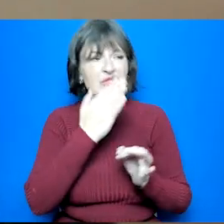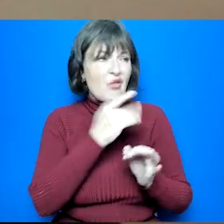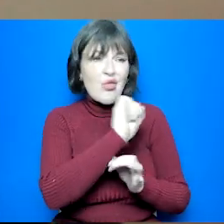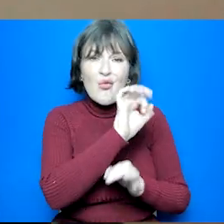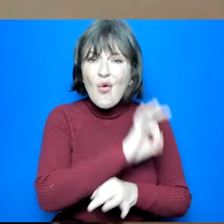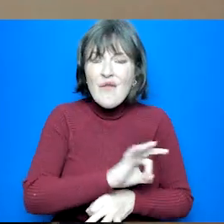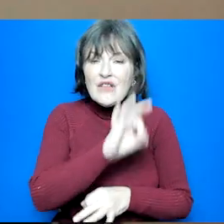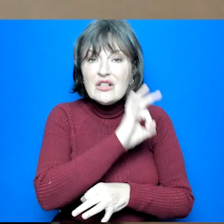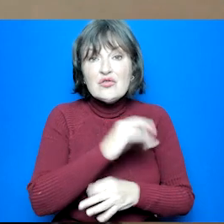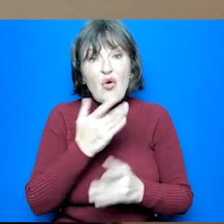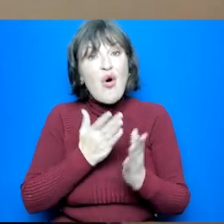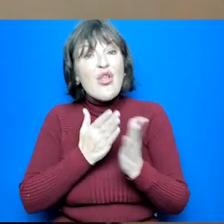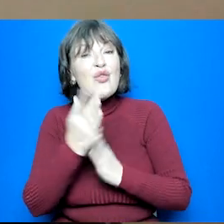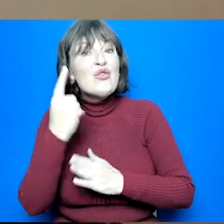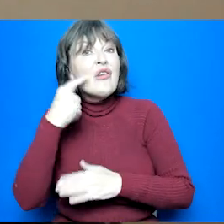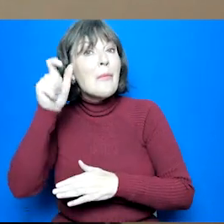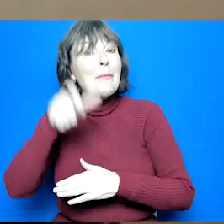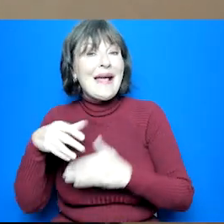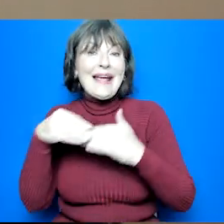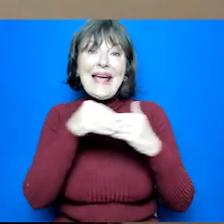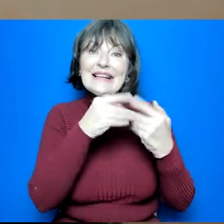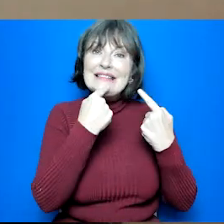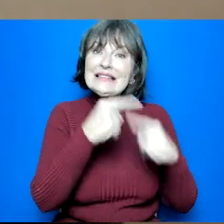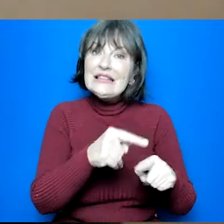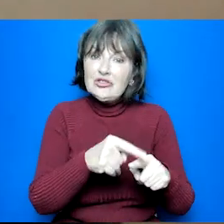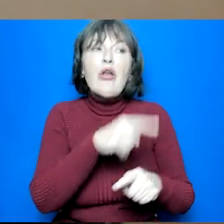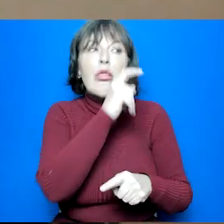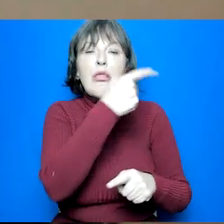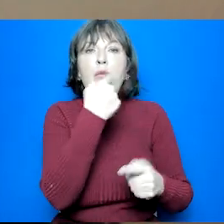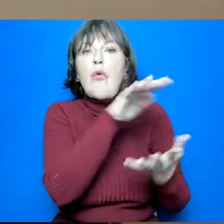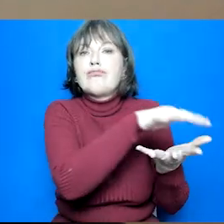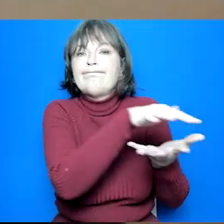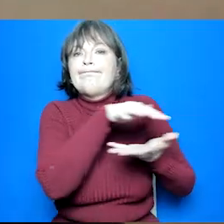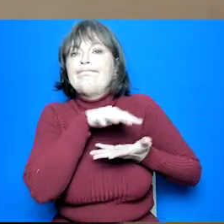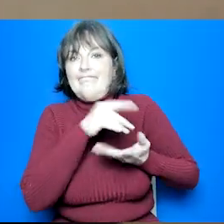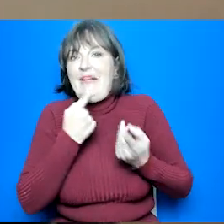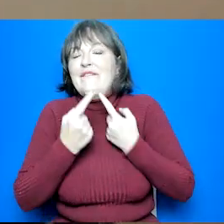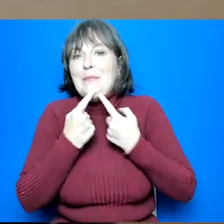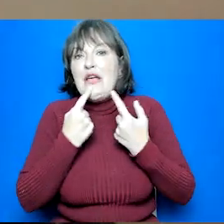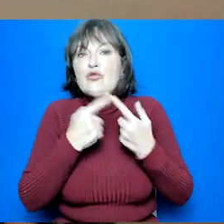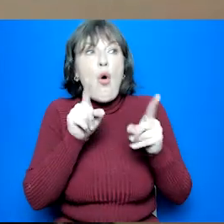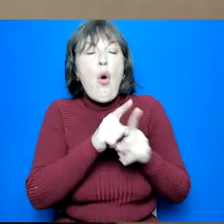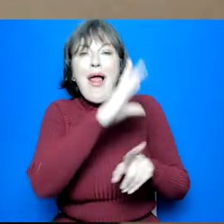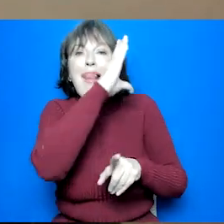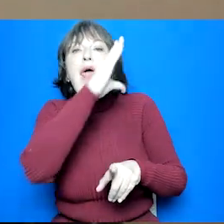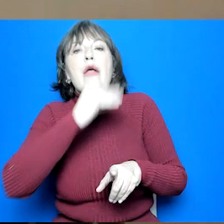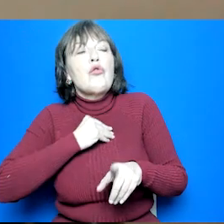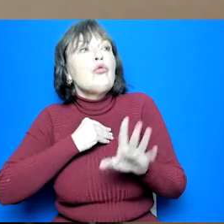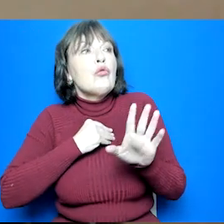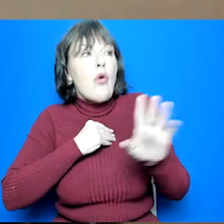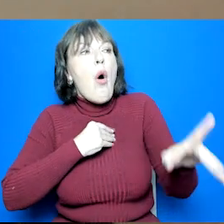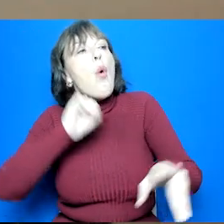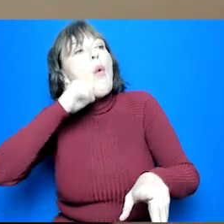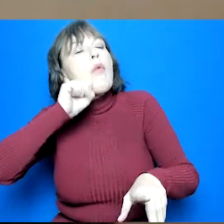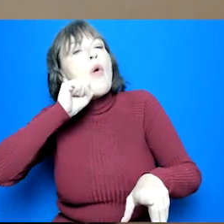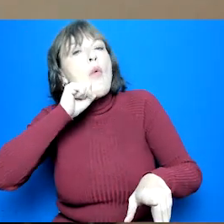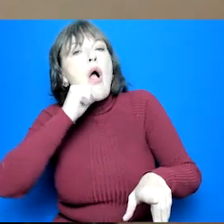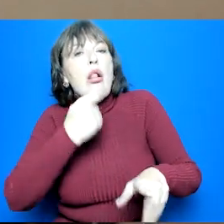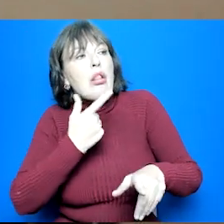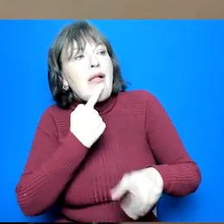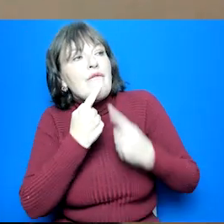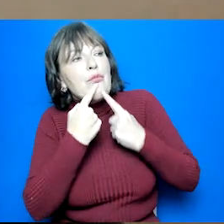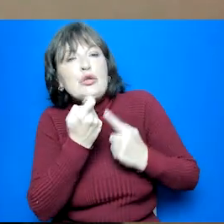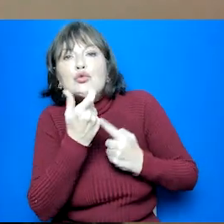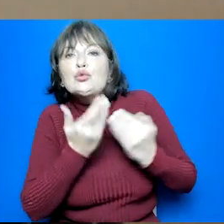or your young person's guidance teacher and they'll be able to sort of send you on the information or let you know when that should be made available.